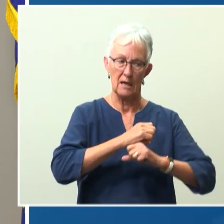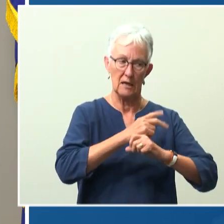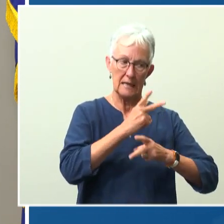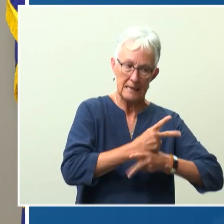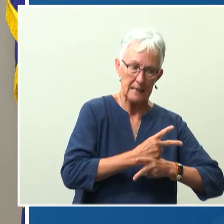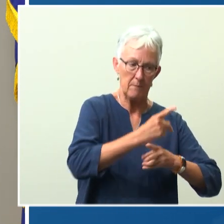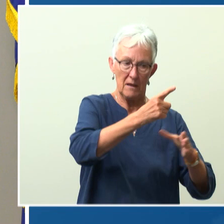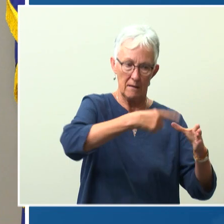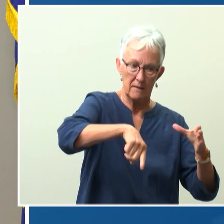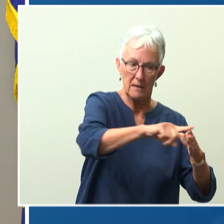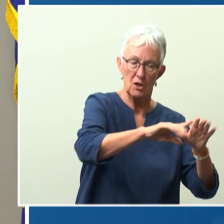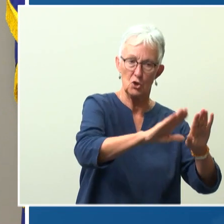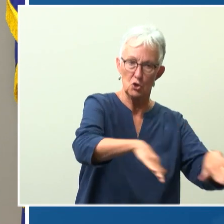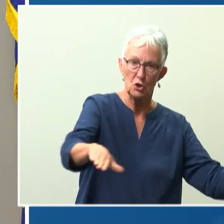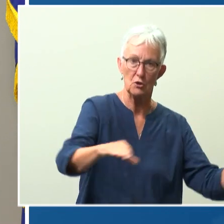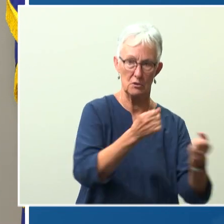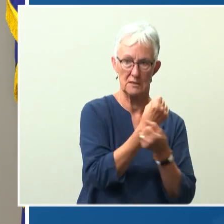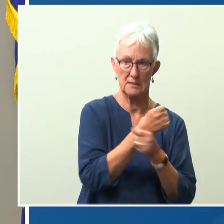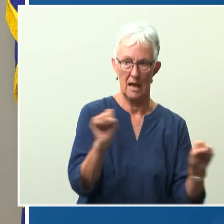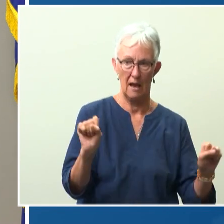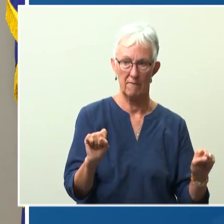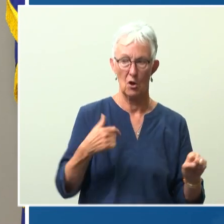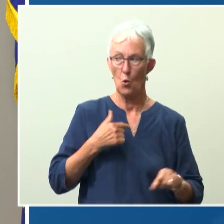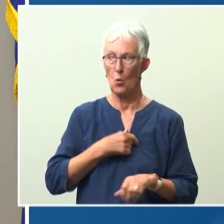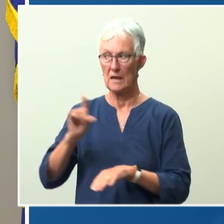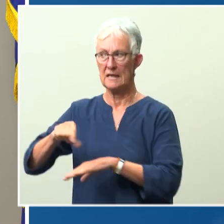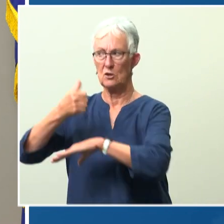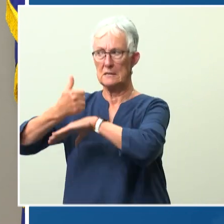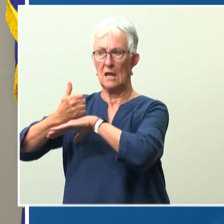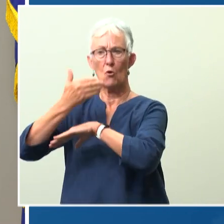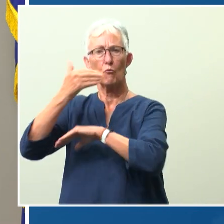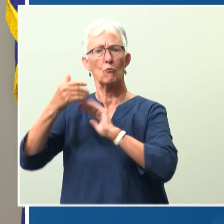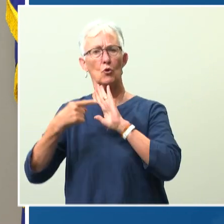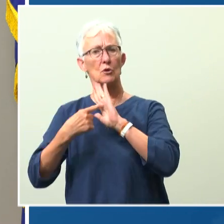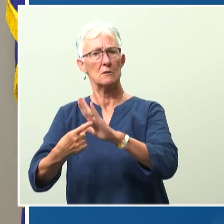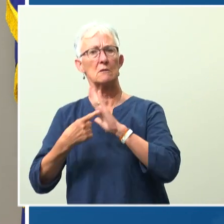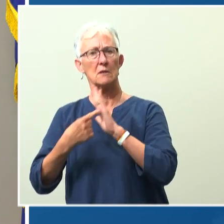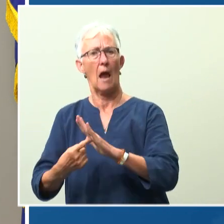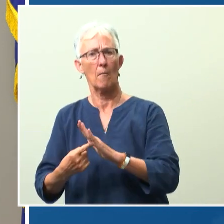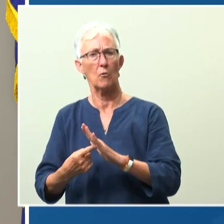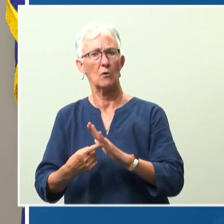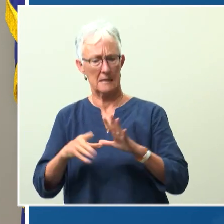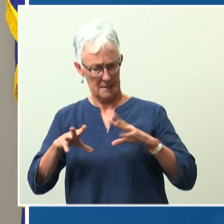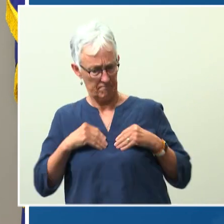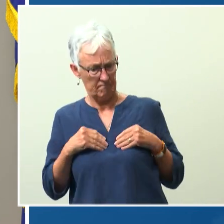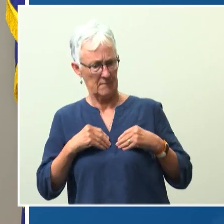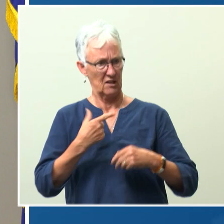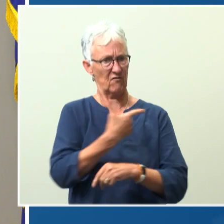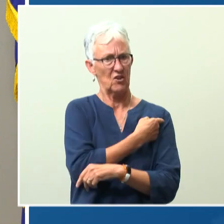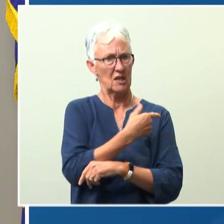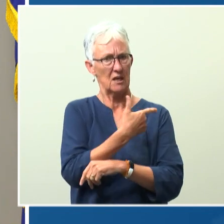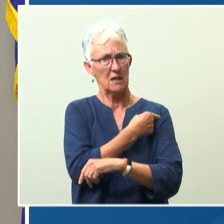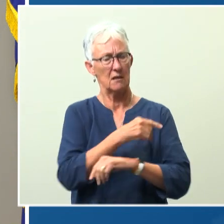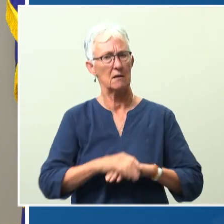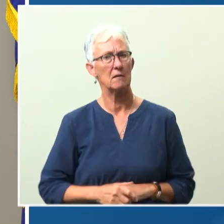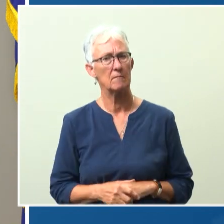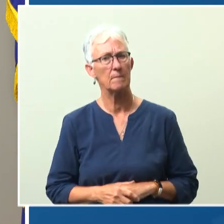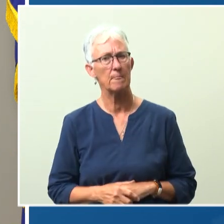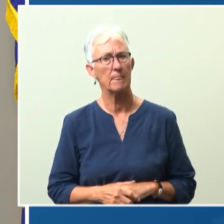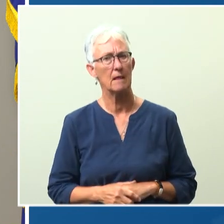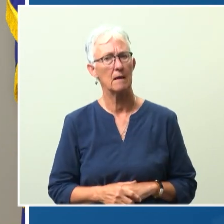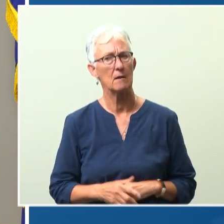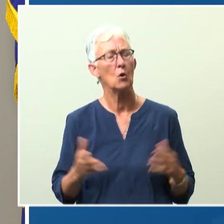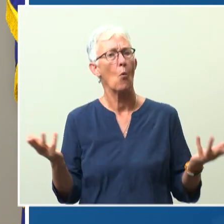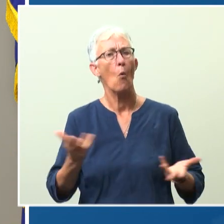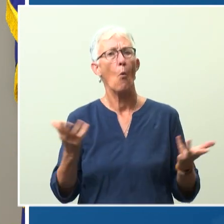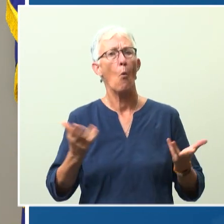Setting examples and getting vaccinated while they can't. Think about what ridiculous costume you would be willing to wear on